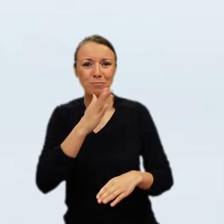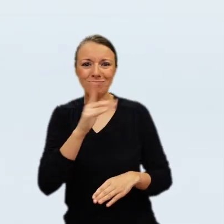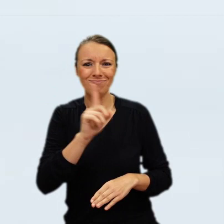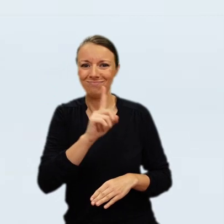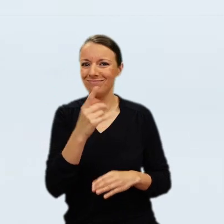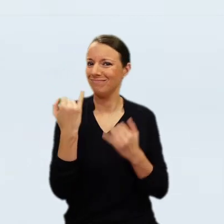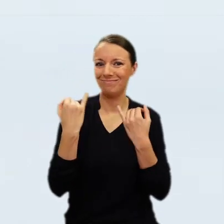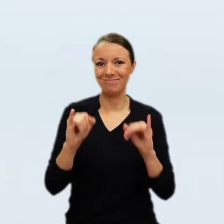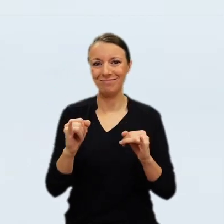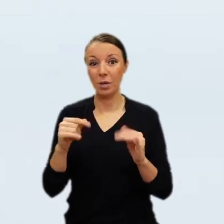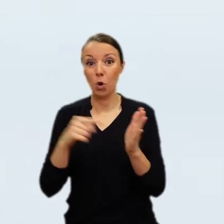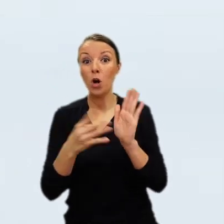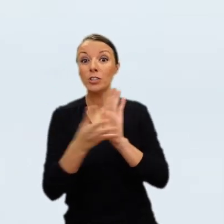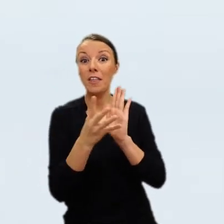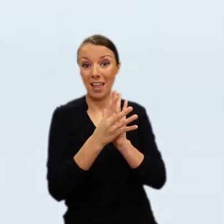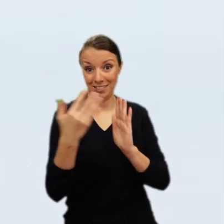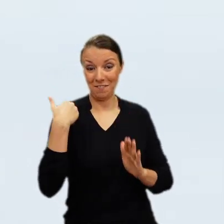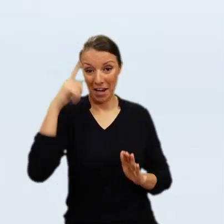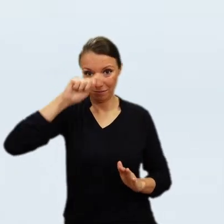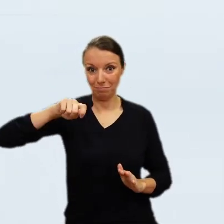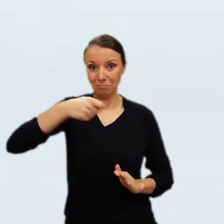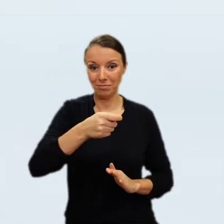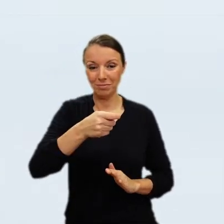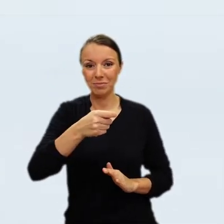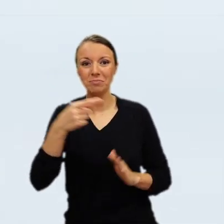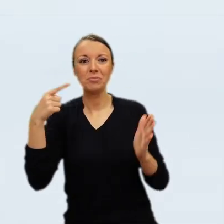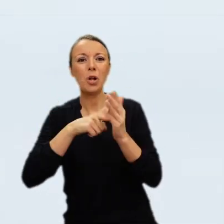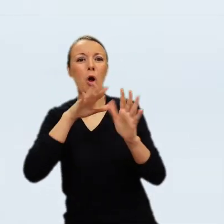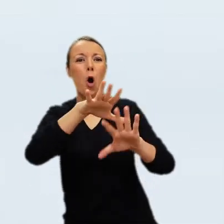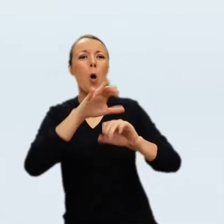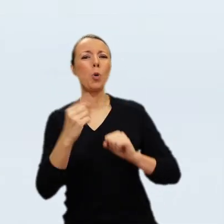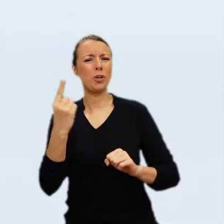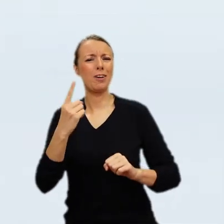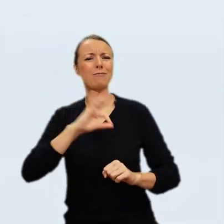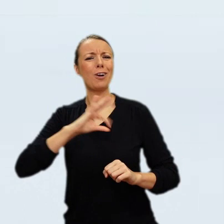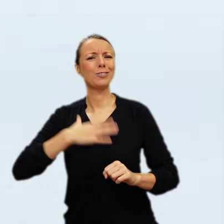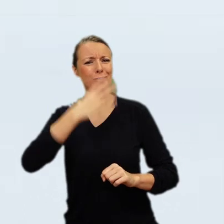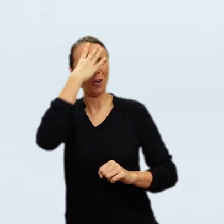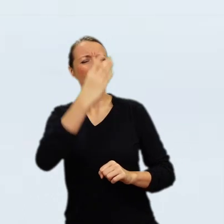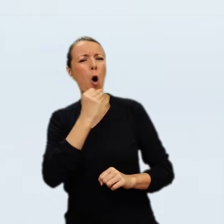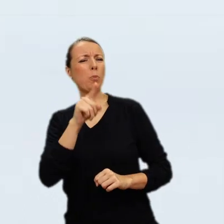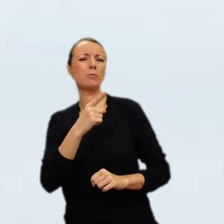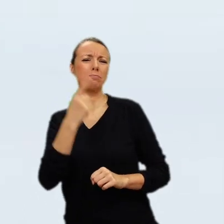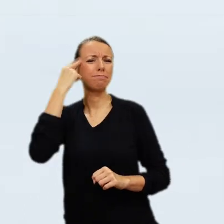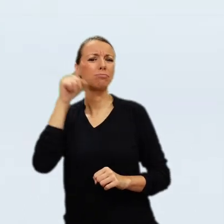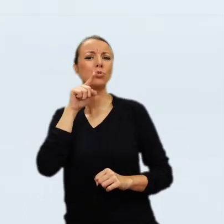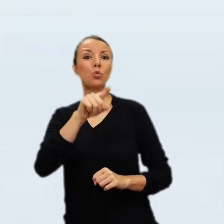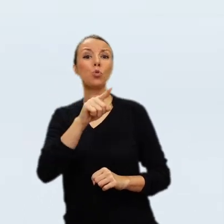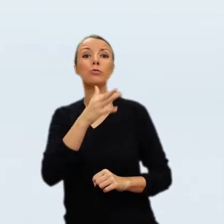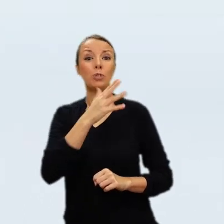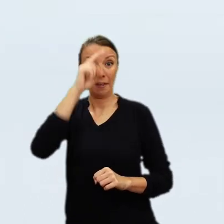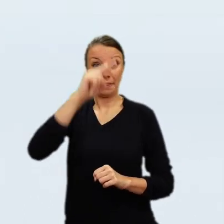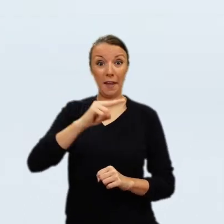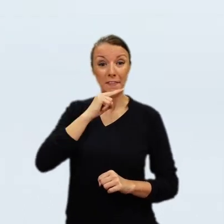painting in the early 19th century when it was interpreted by one of its owners as a Jewish father placing a necklace around the neck of her daughter,